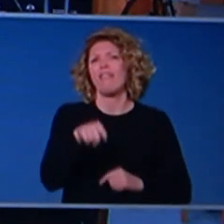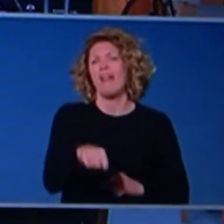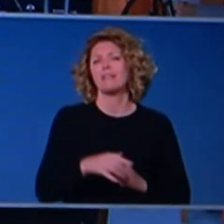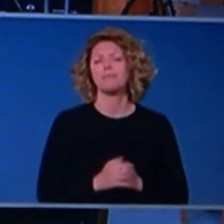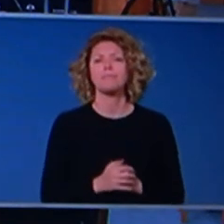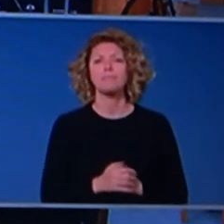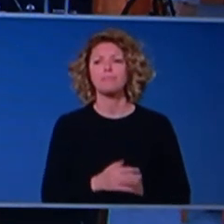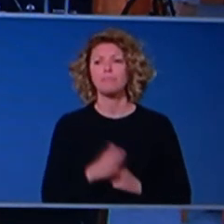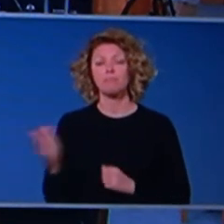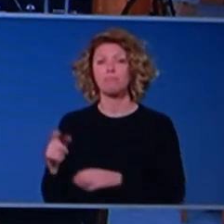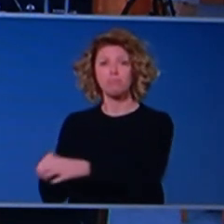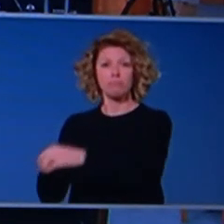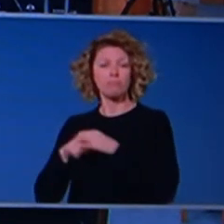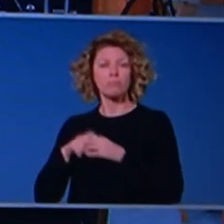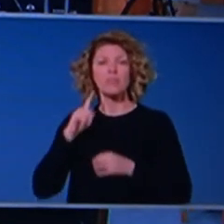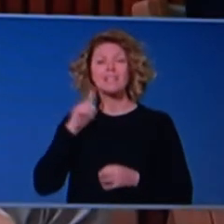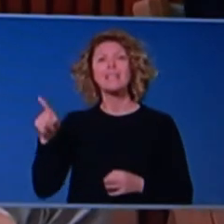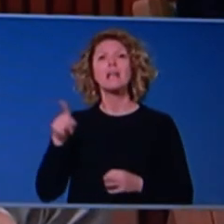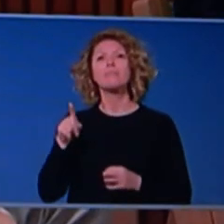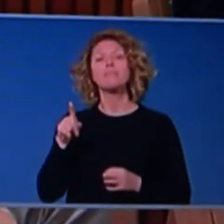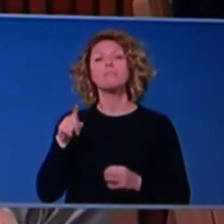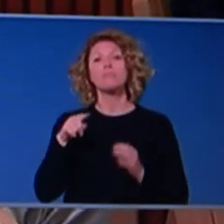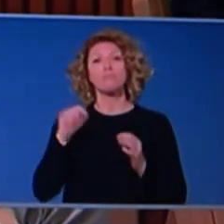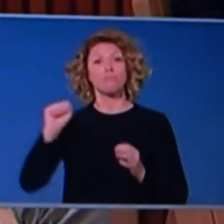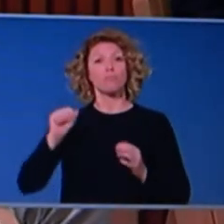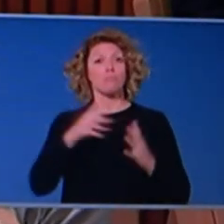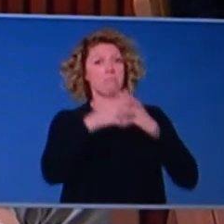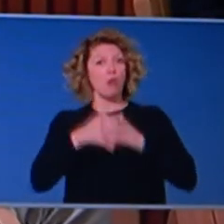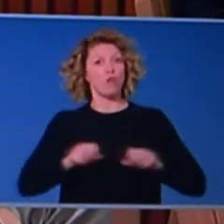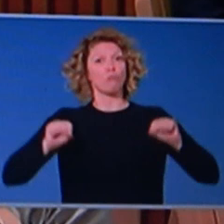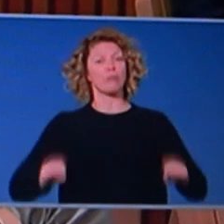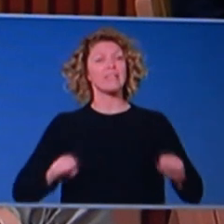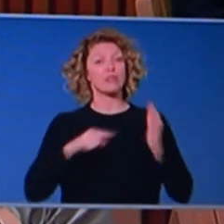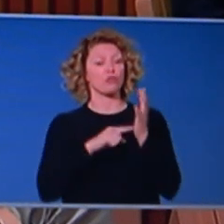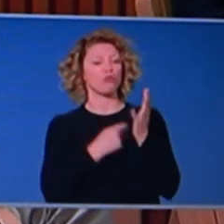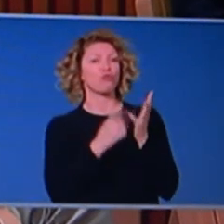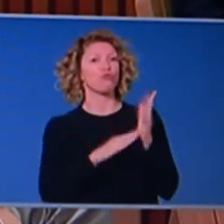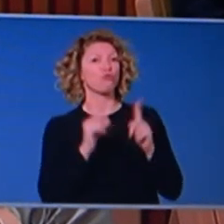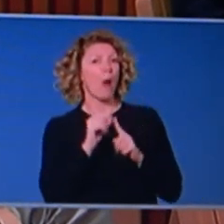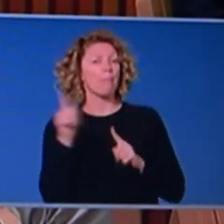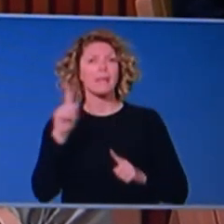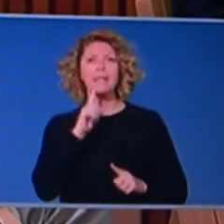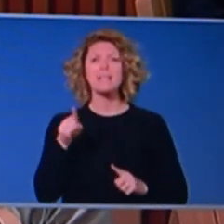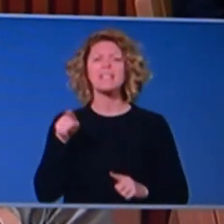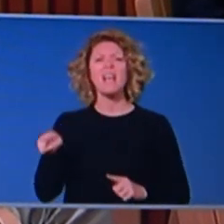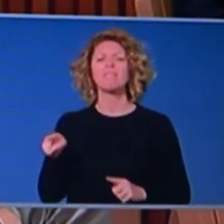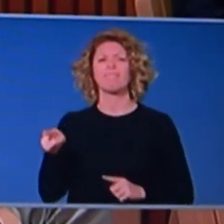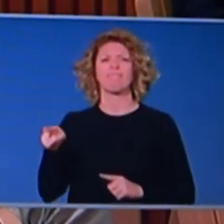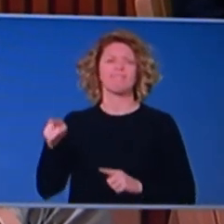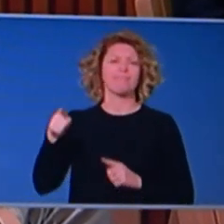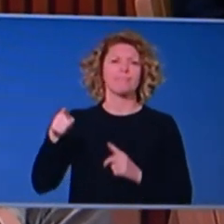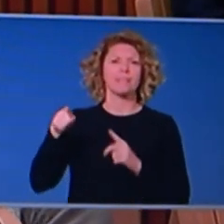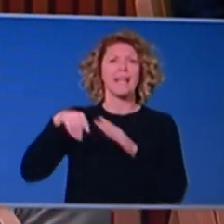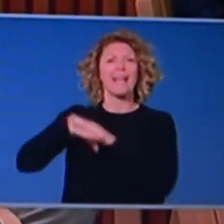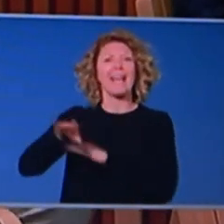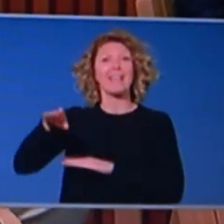Donald Trump said pretty clearly that the US has some evidence that the coronavirus originated in a lab in